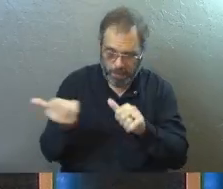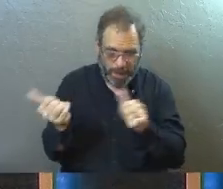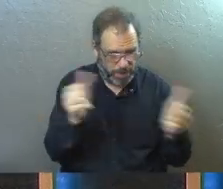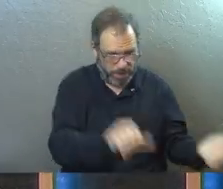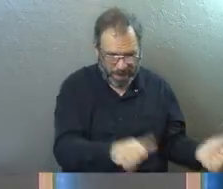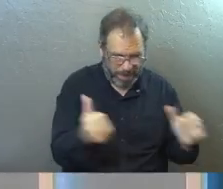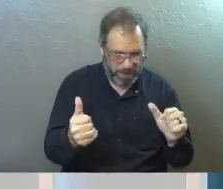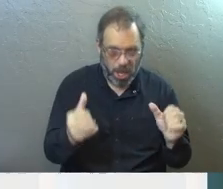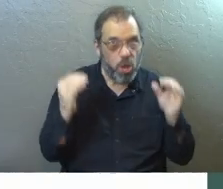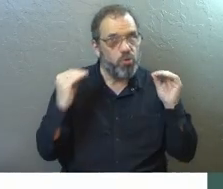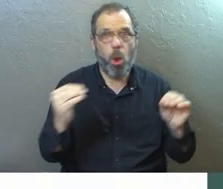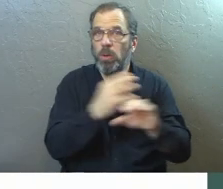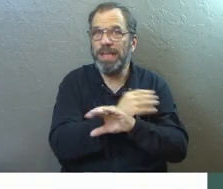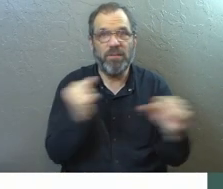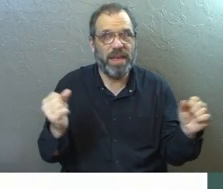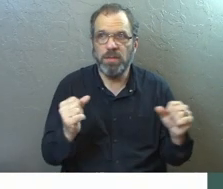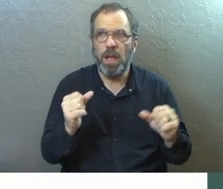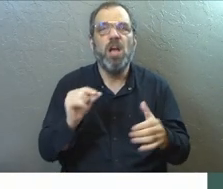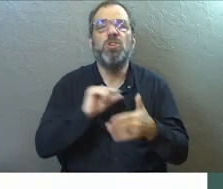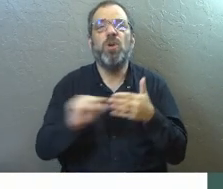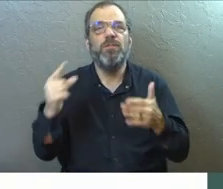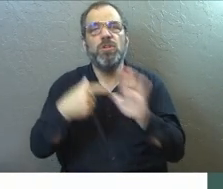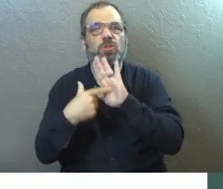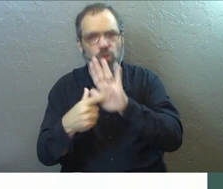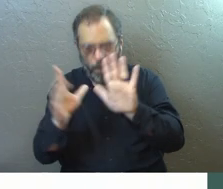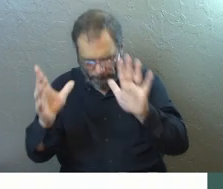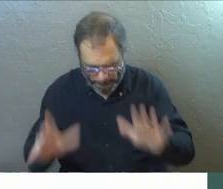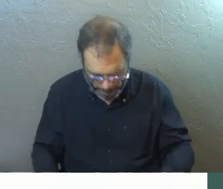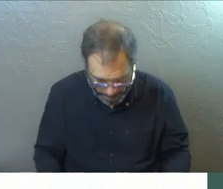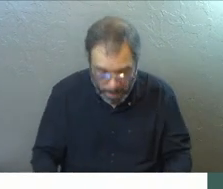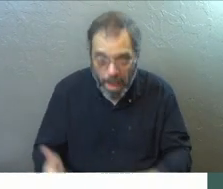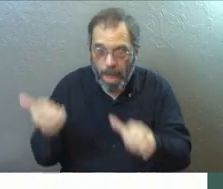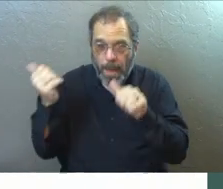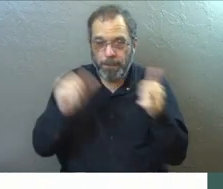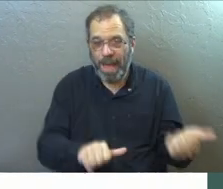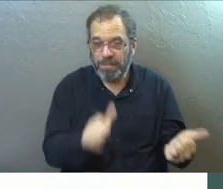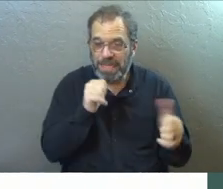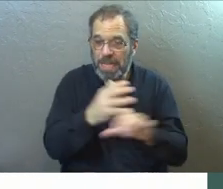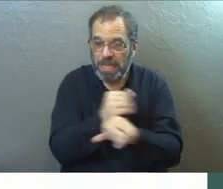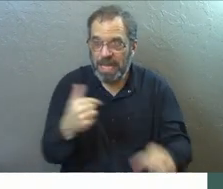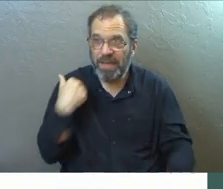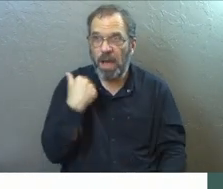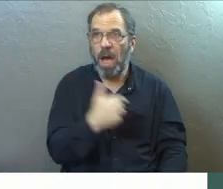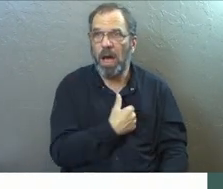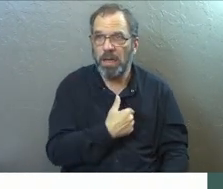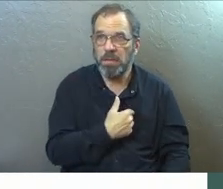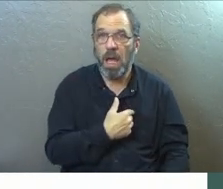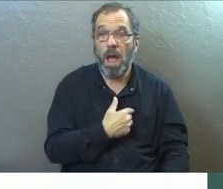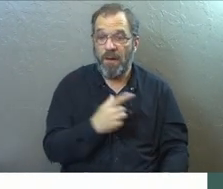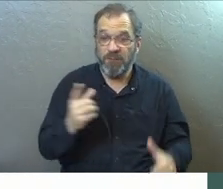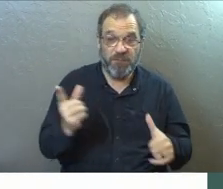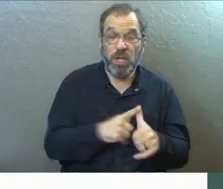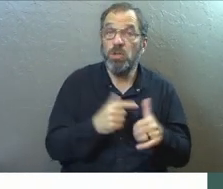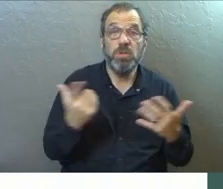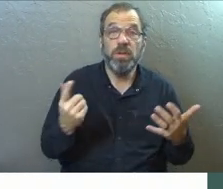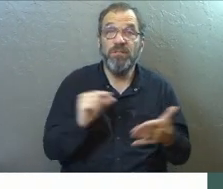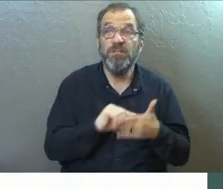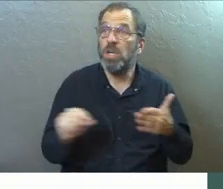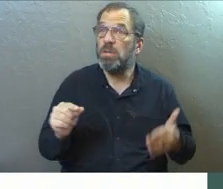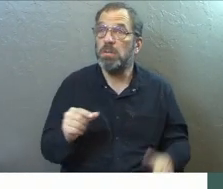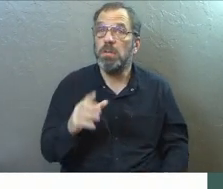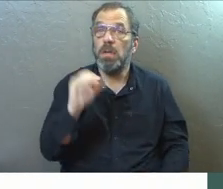baptism doesn't save us. And I need to give you the verses that show you that. Baptism does not save us. The very first one